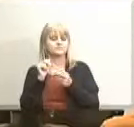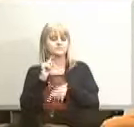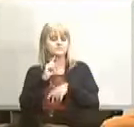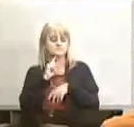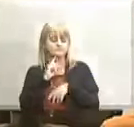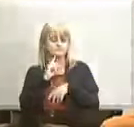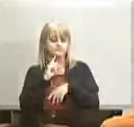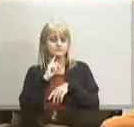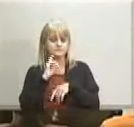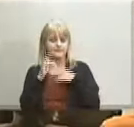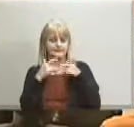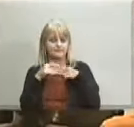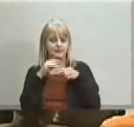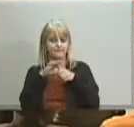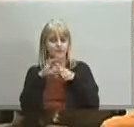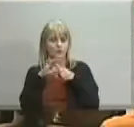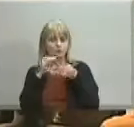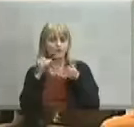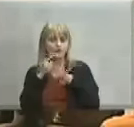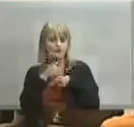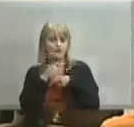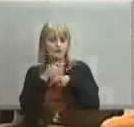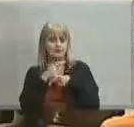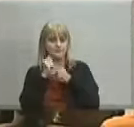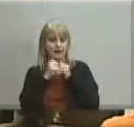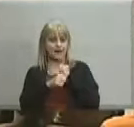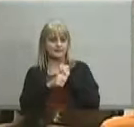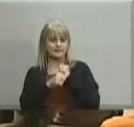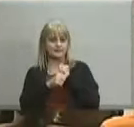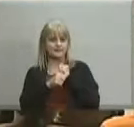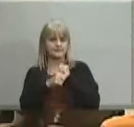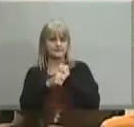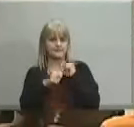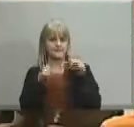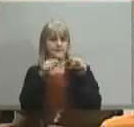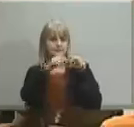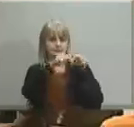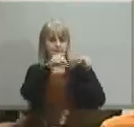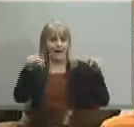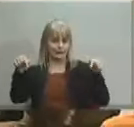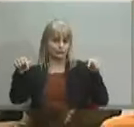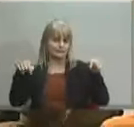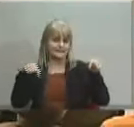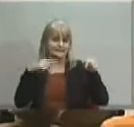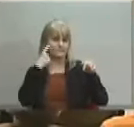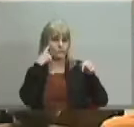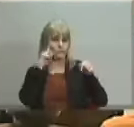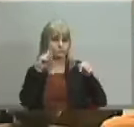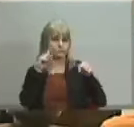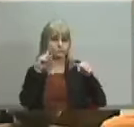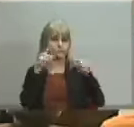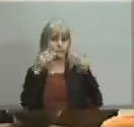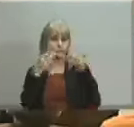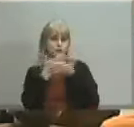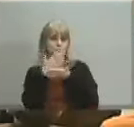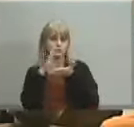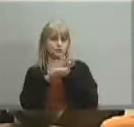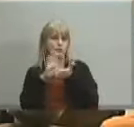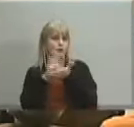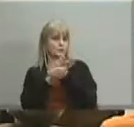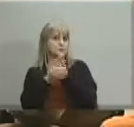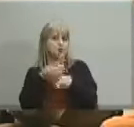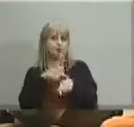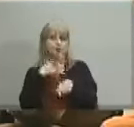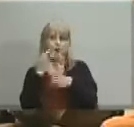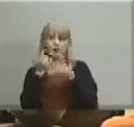votes today to have you know pass the the boundaries for the new school it was a long time in coming um dr